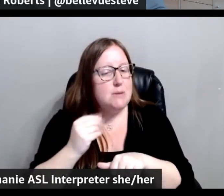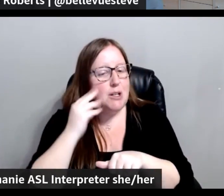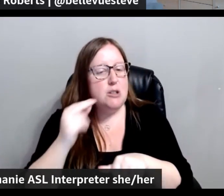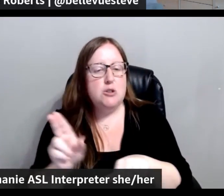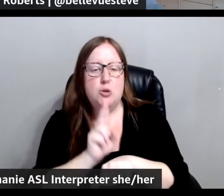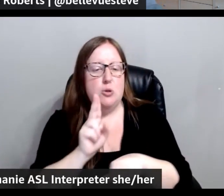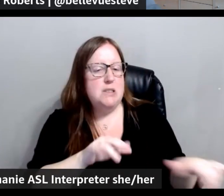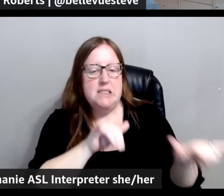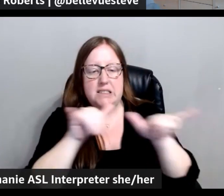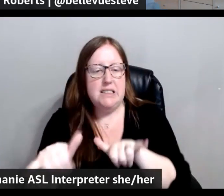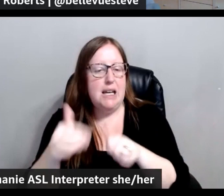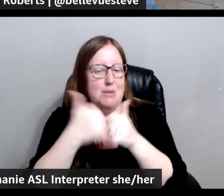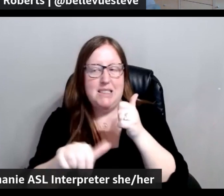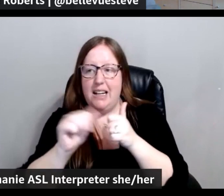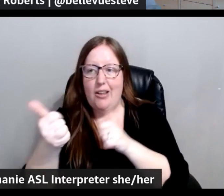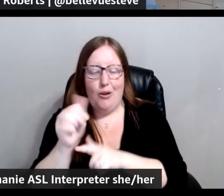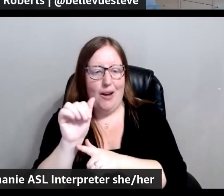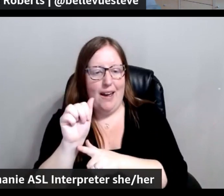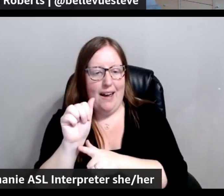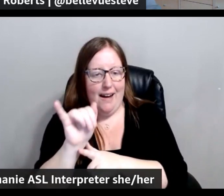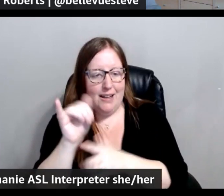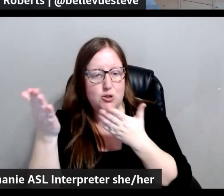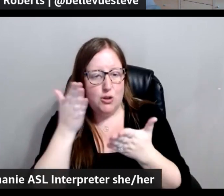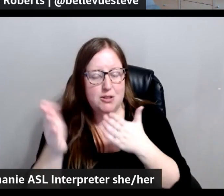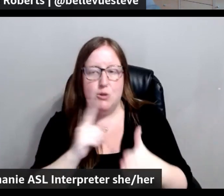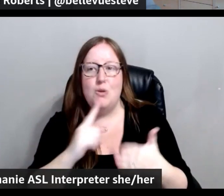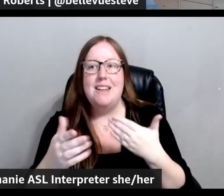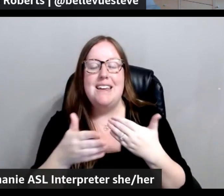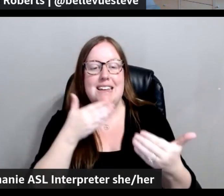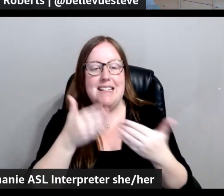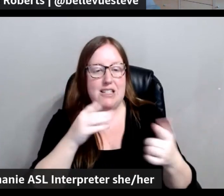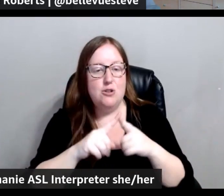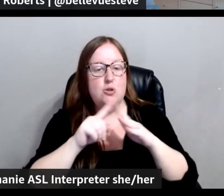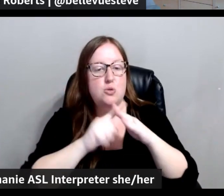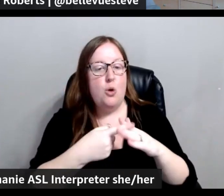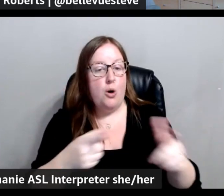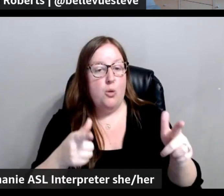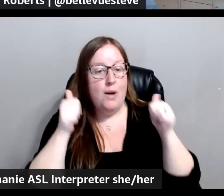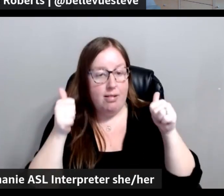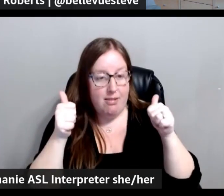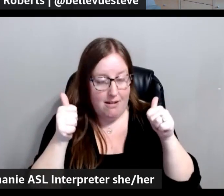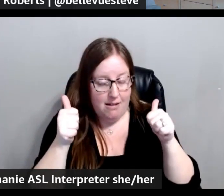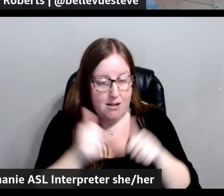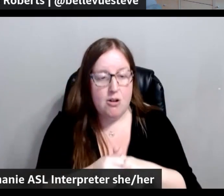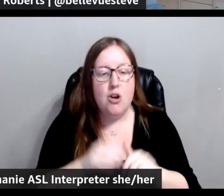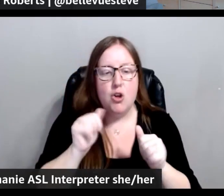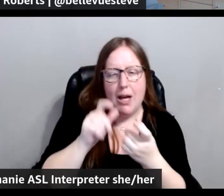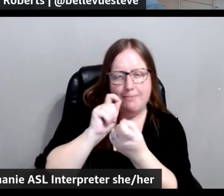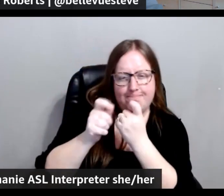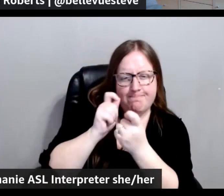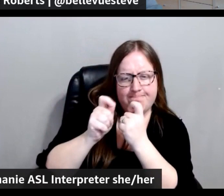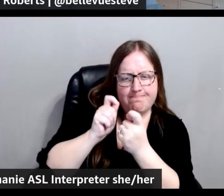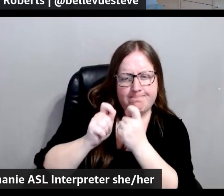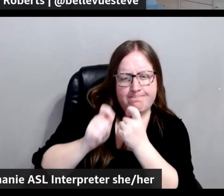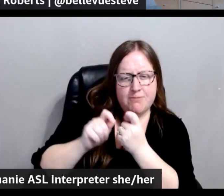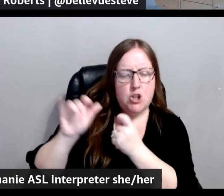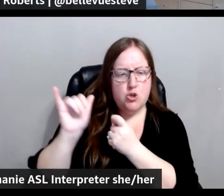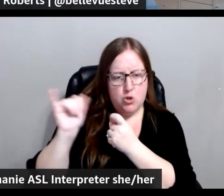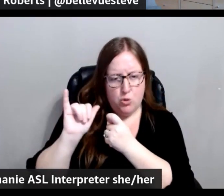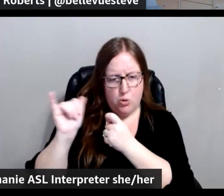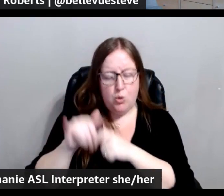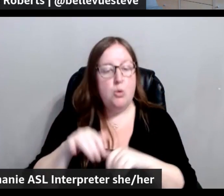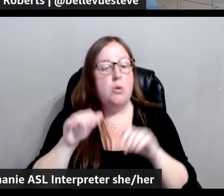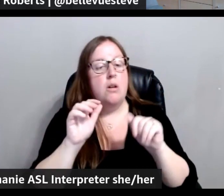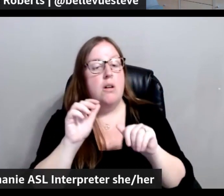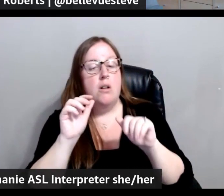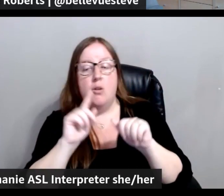of our other AI services. It's really easy to get started quickly and you can customize it as well. So, you can customize the